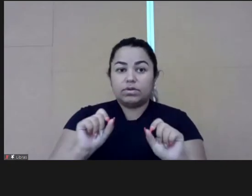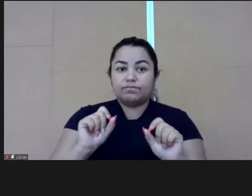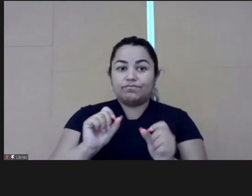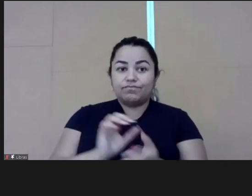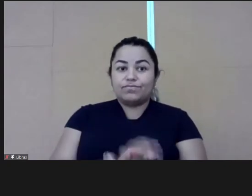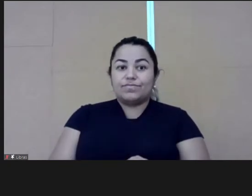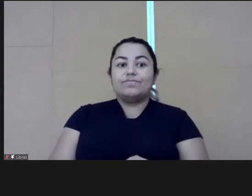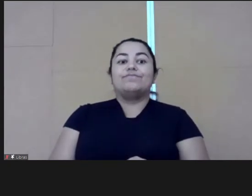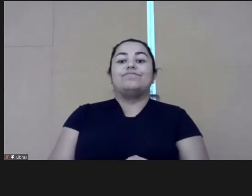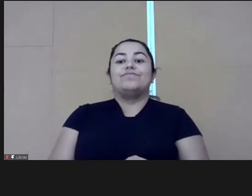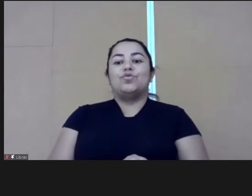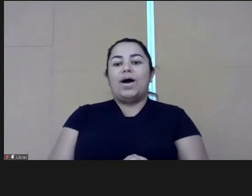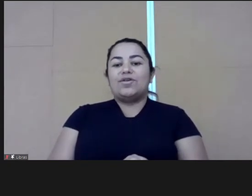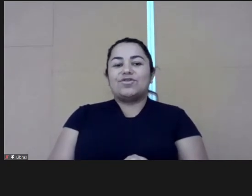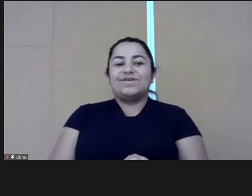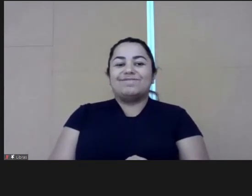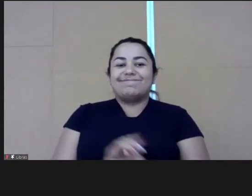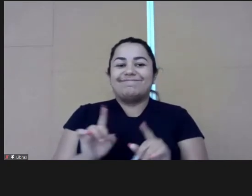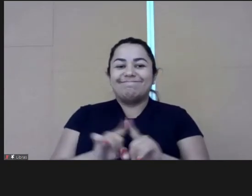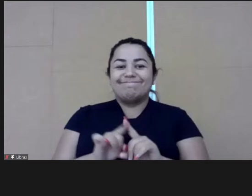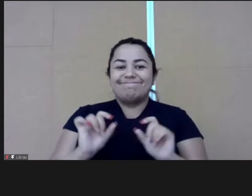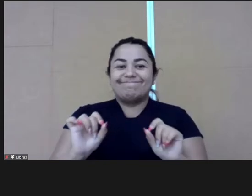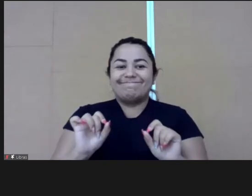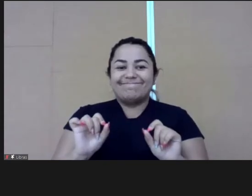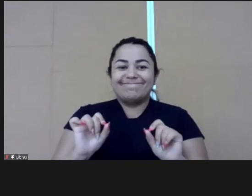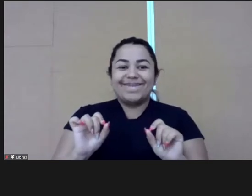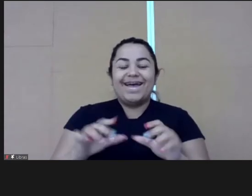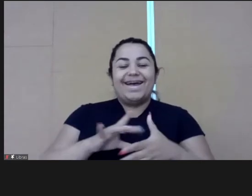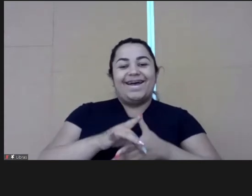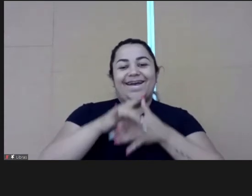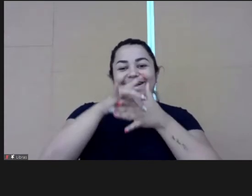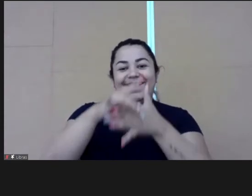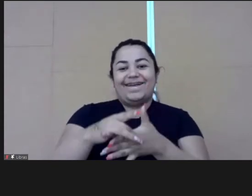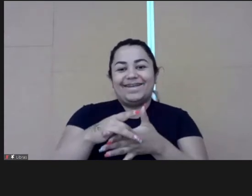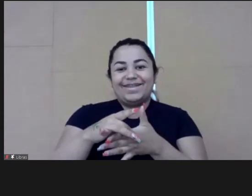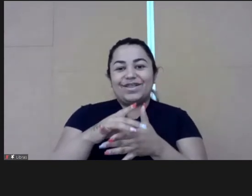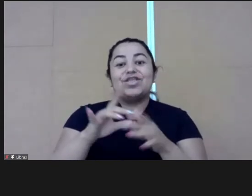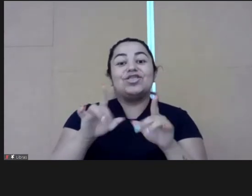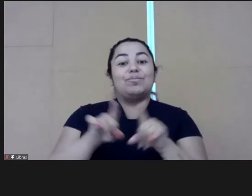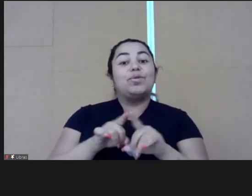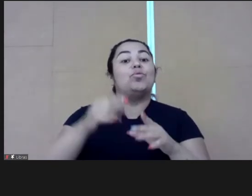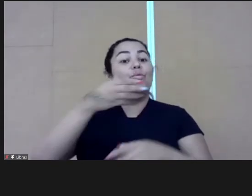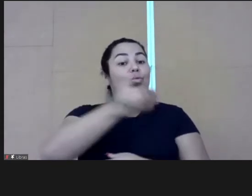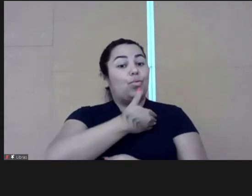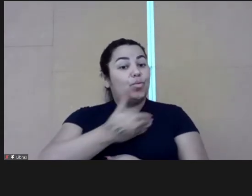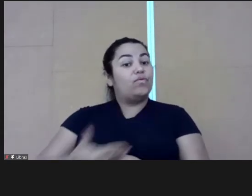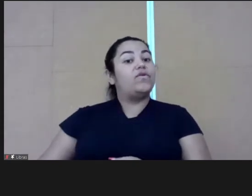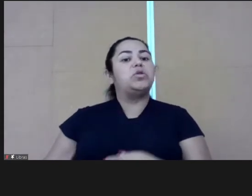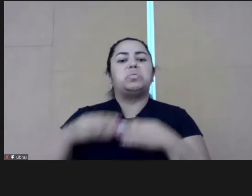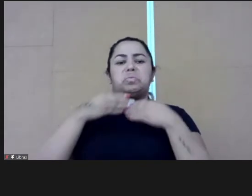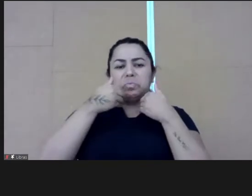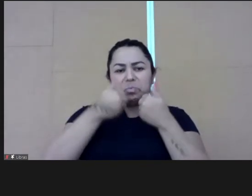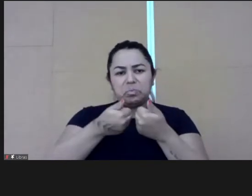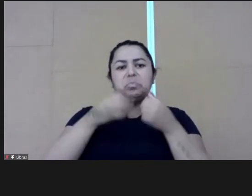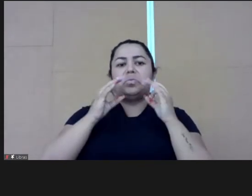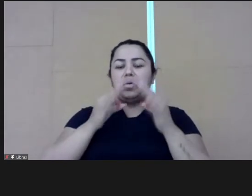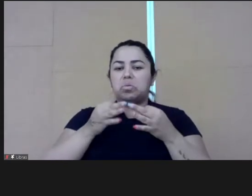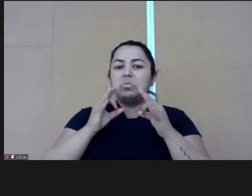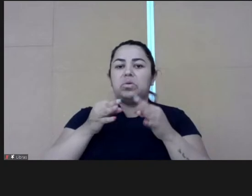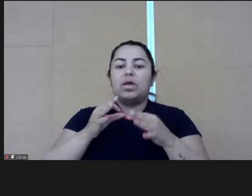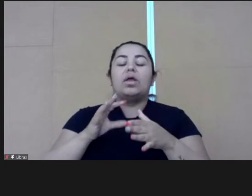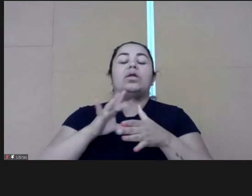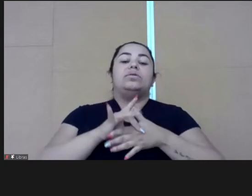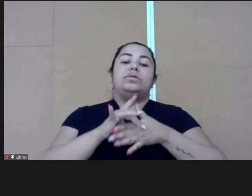First of all, the trend for global tendencies, we have a good